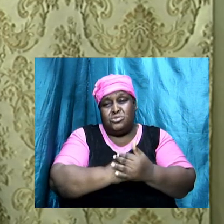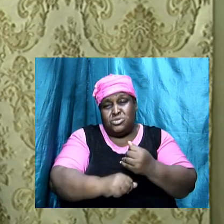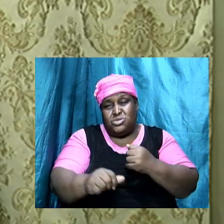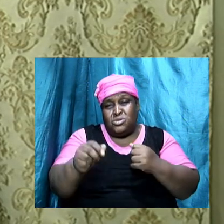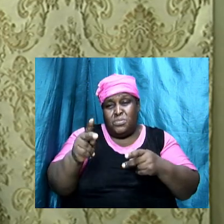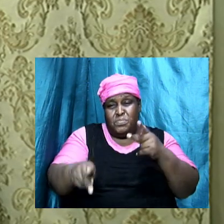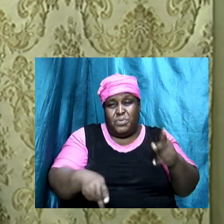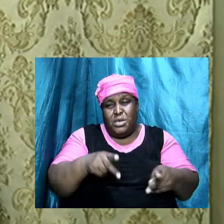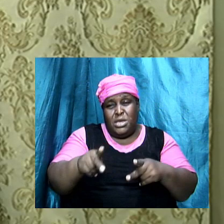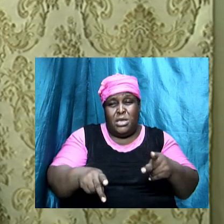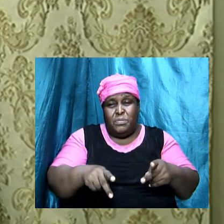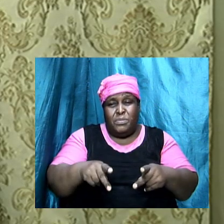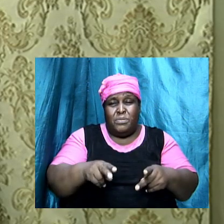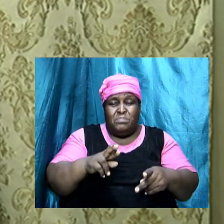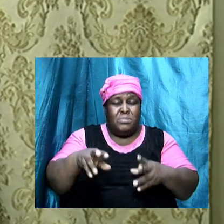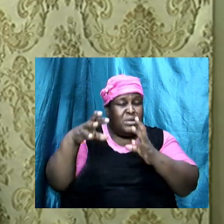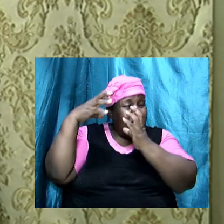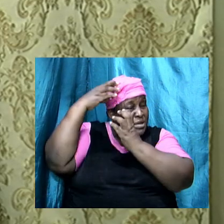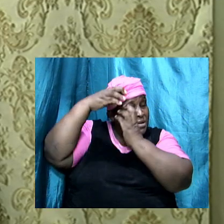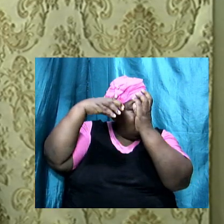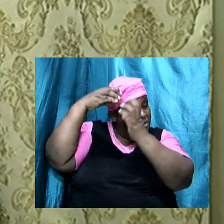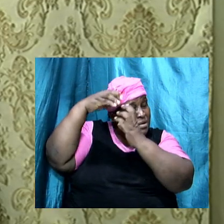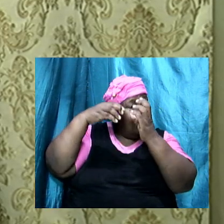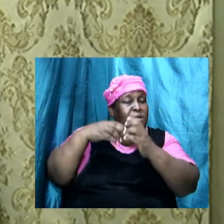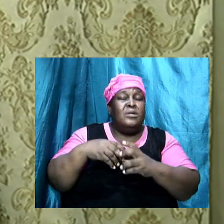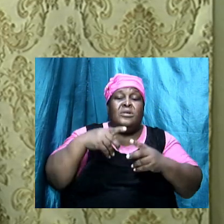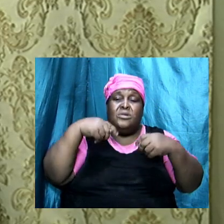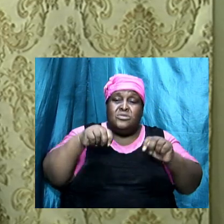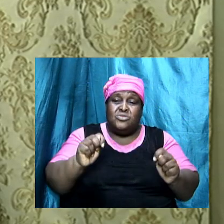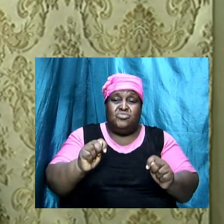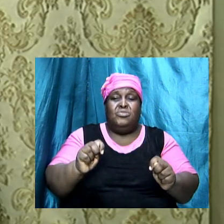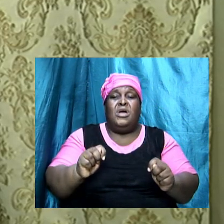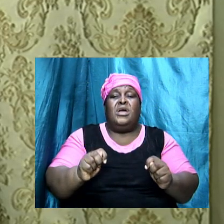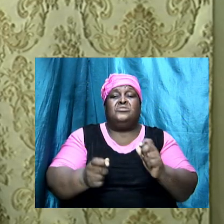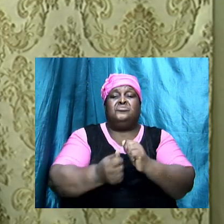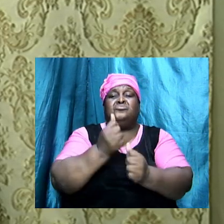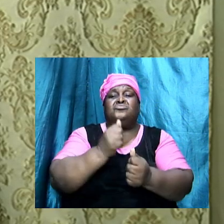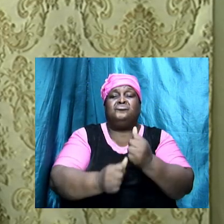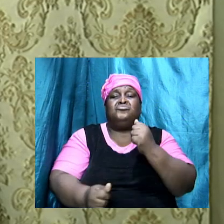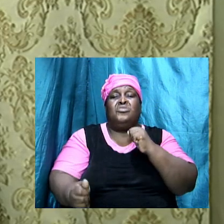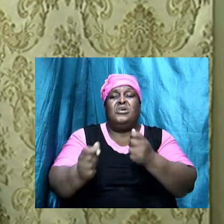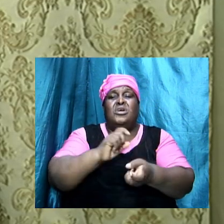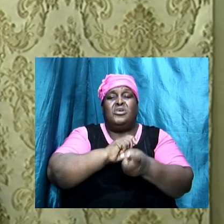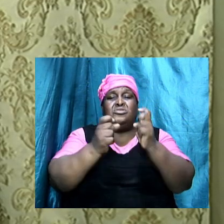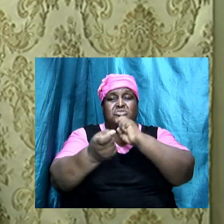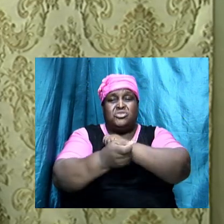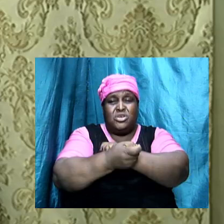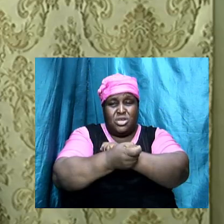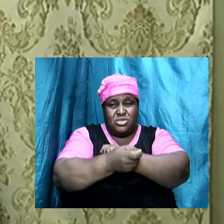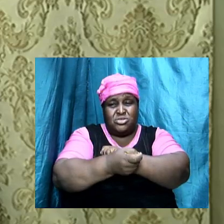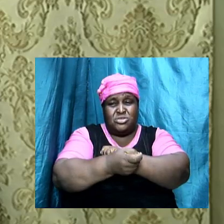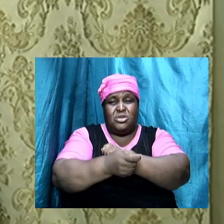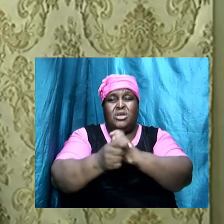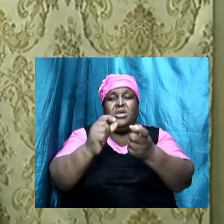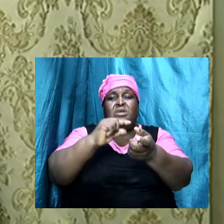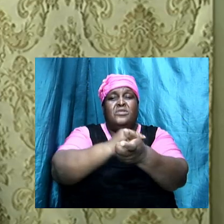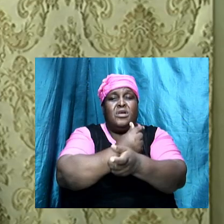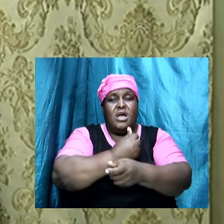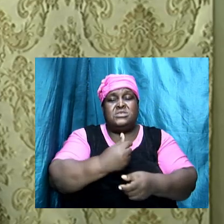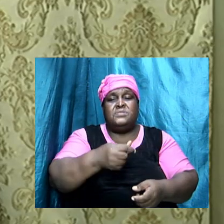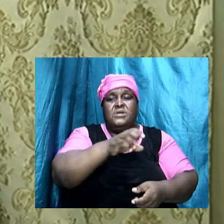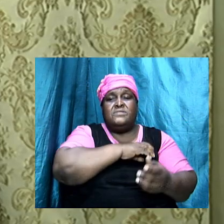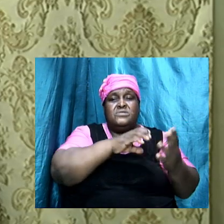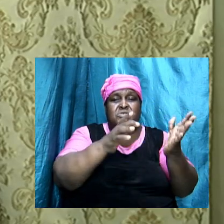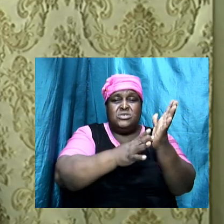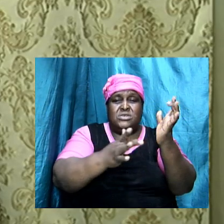confusion and are trying to pervert the gospel of Christ. But even if we are an angel from